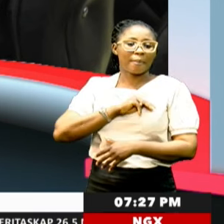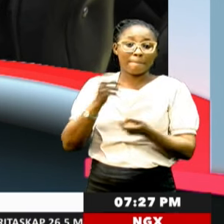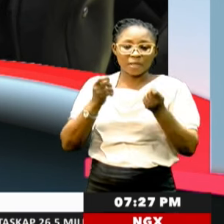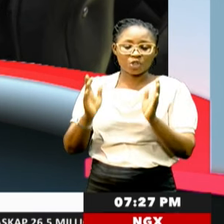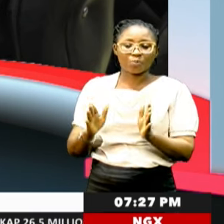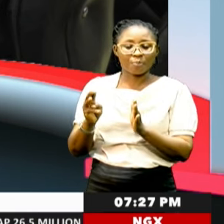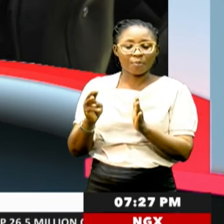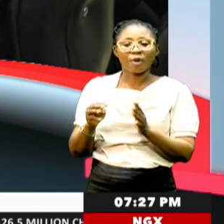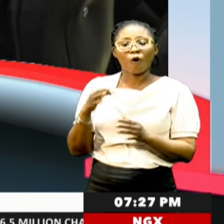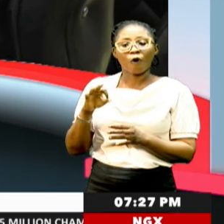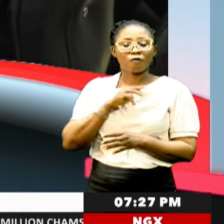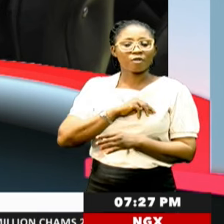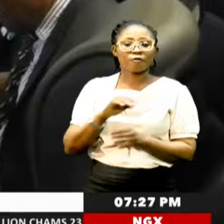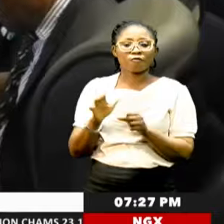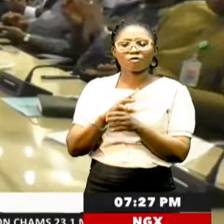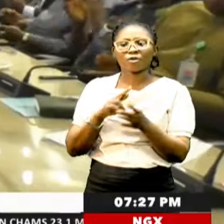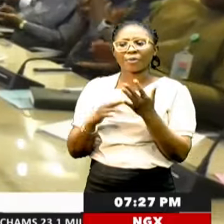Let's hear from Francis Udojo.